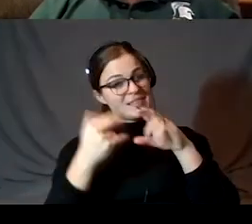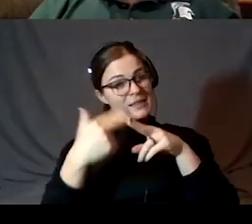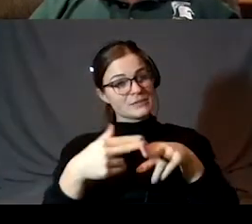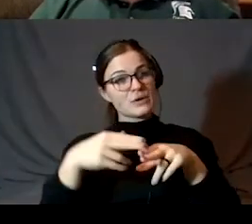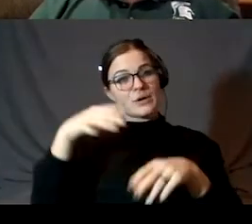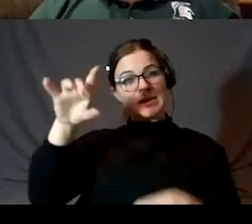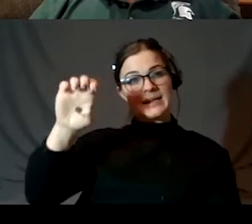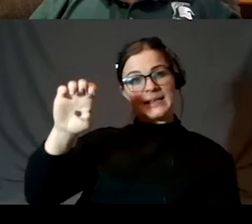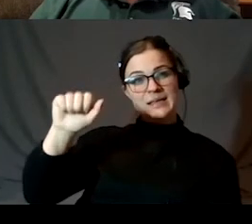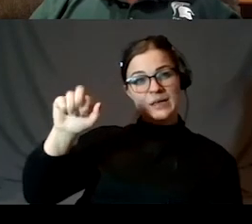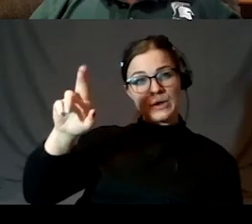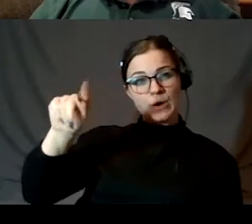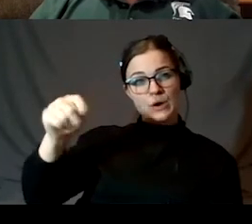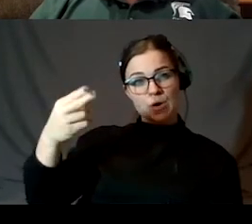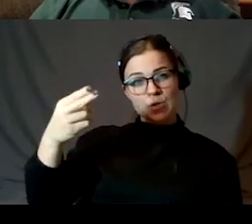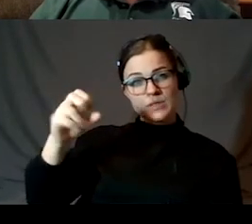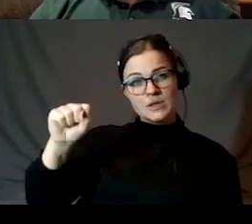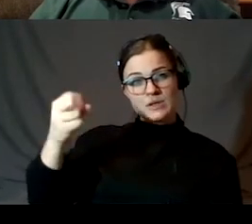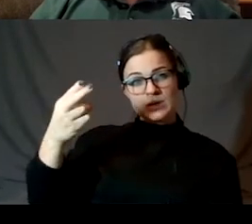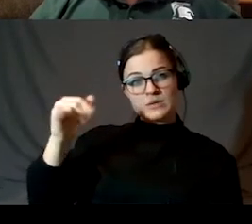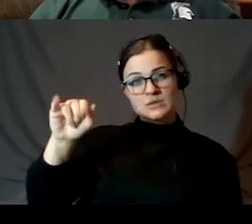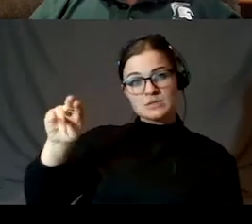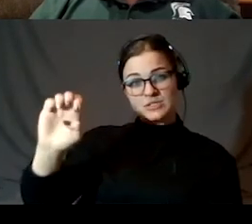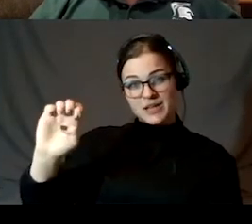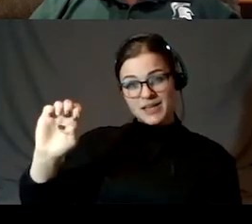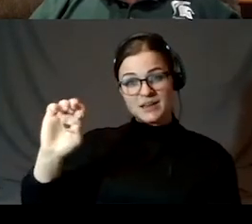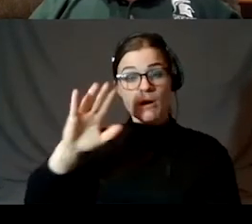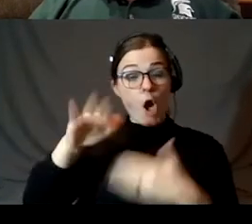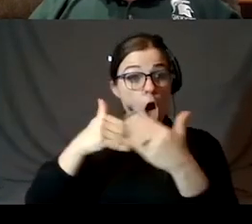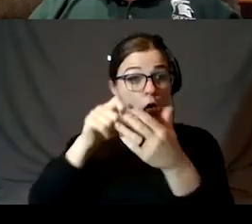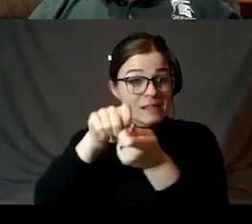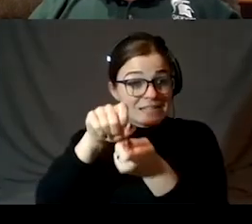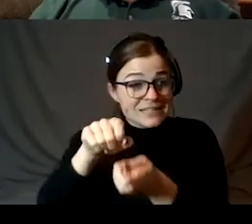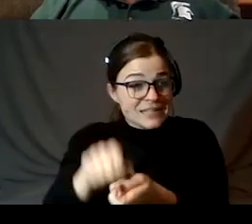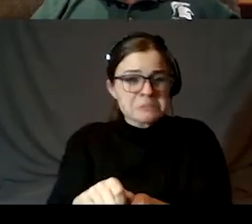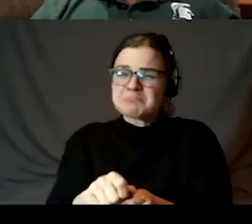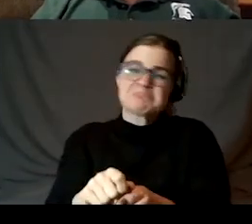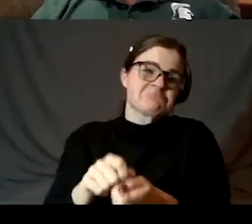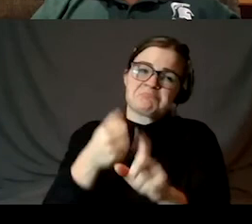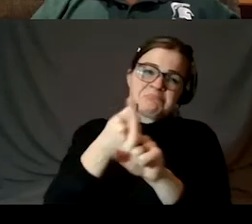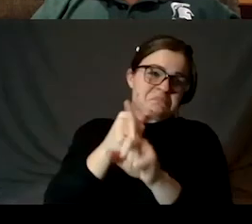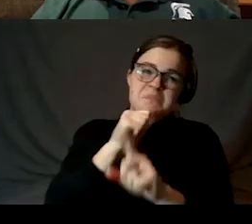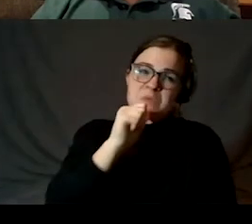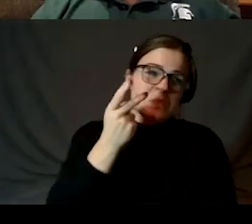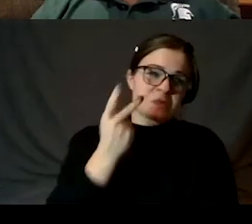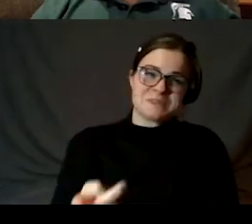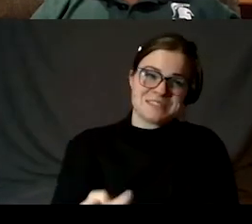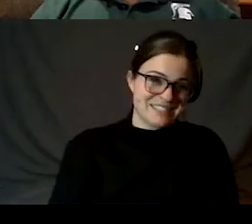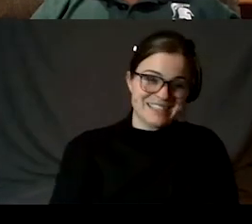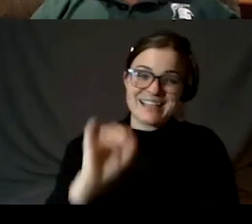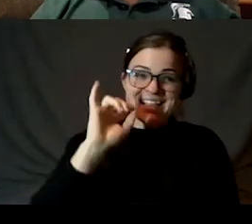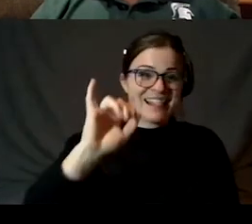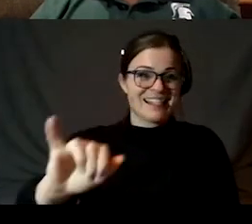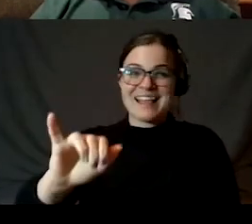Earthshine. Now, don't expect to see these kinds of details. You can see all these details here. This is a telephoto image, which